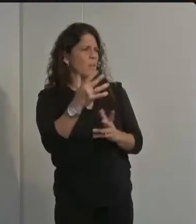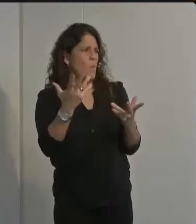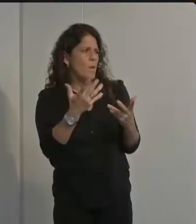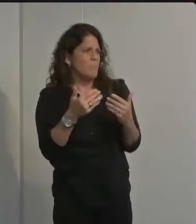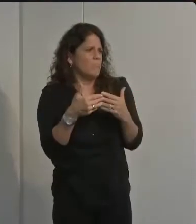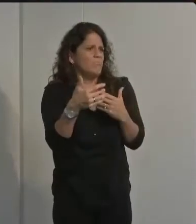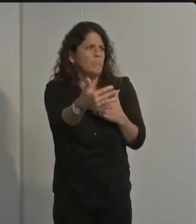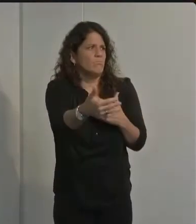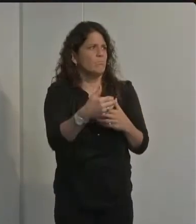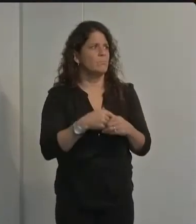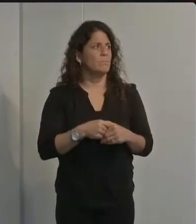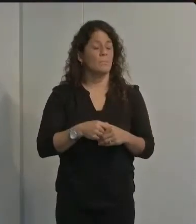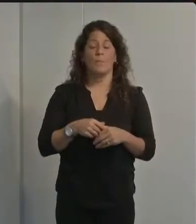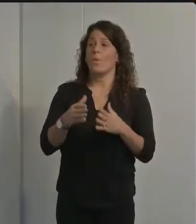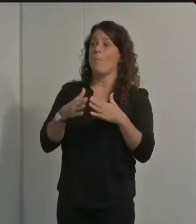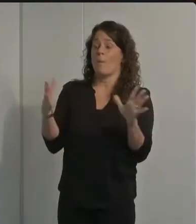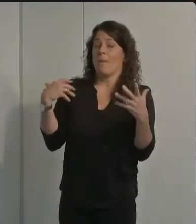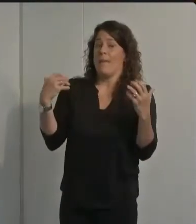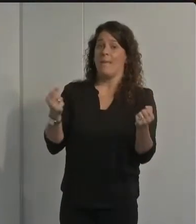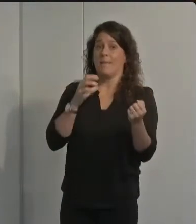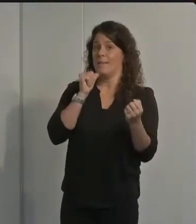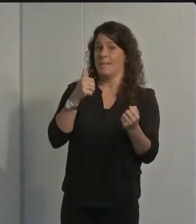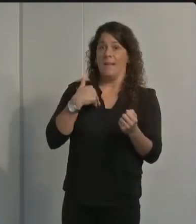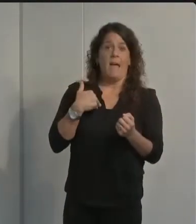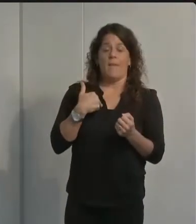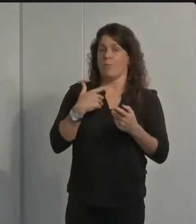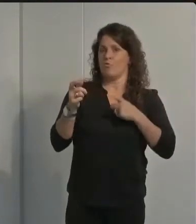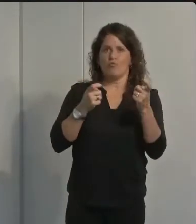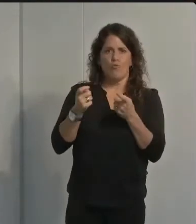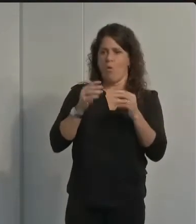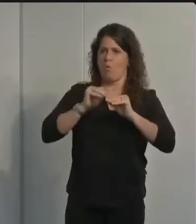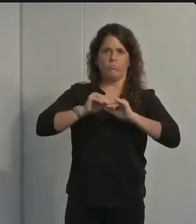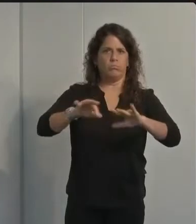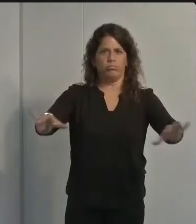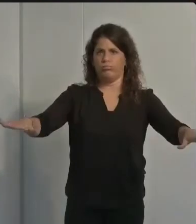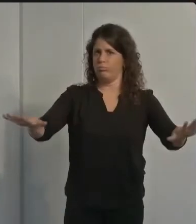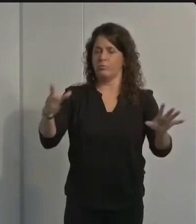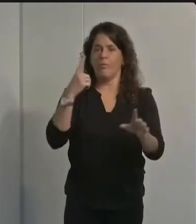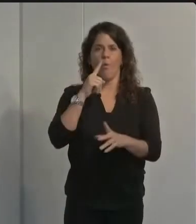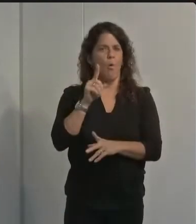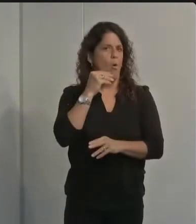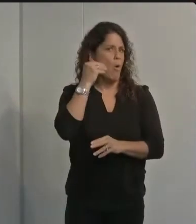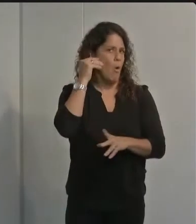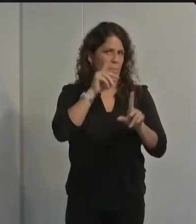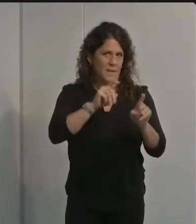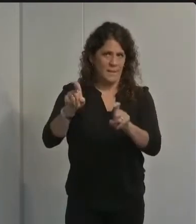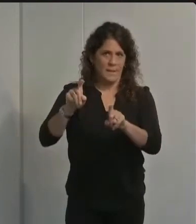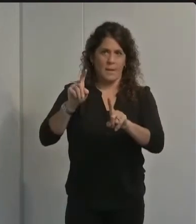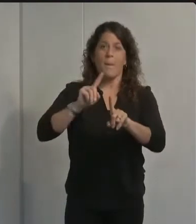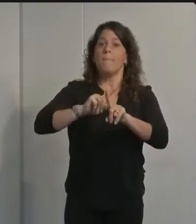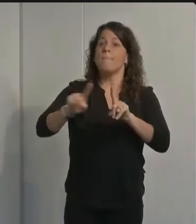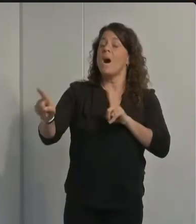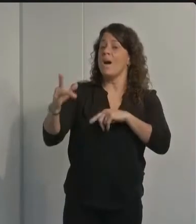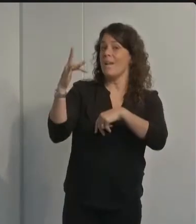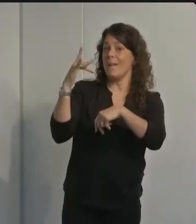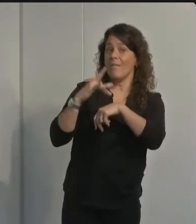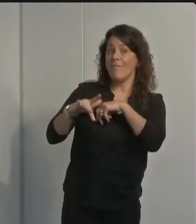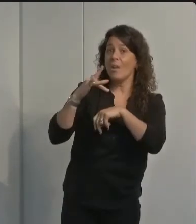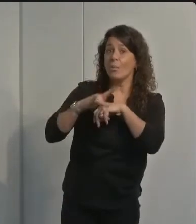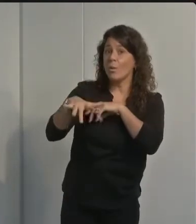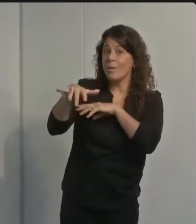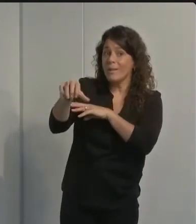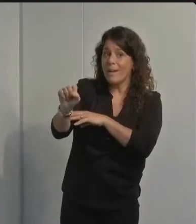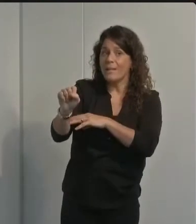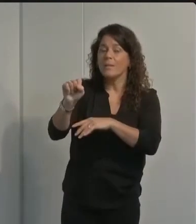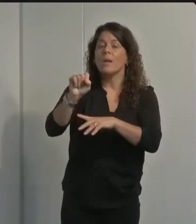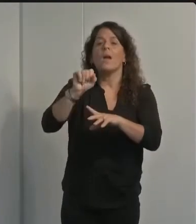so public health doesn't have control of the distribution of the at-home testing but it is something that is available there are a number of other new